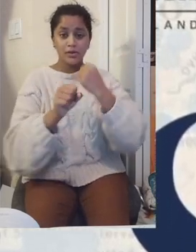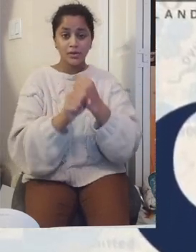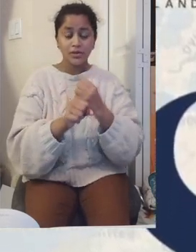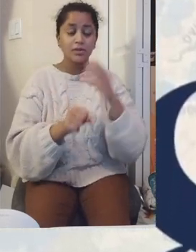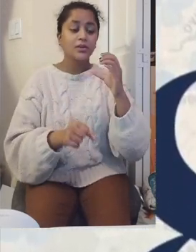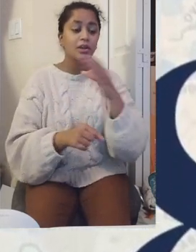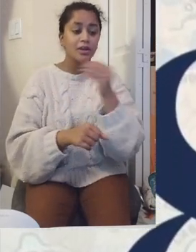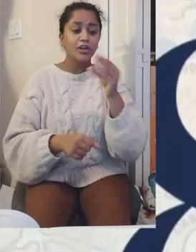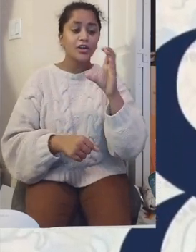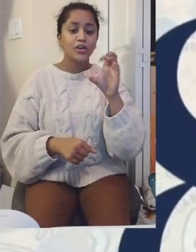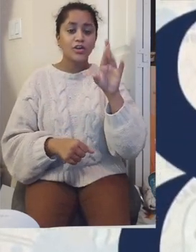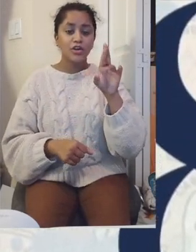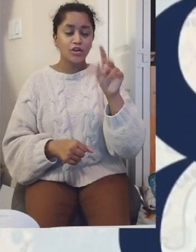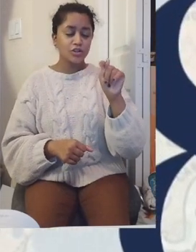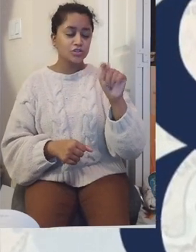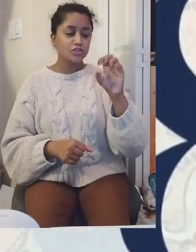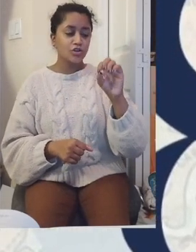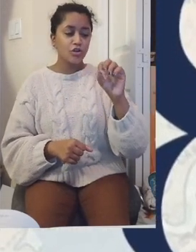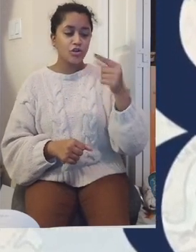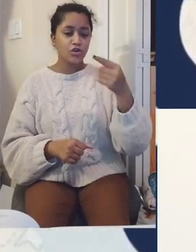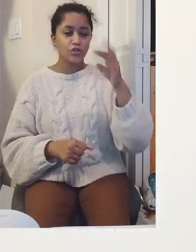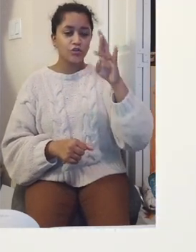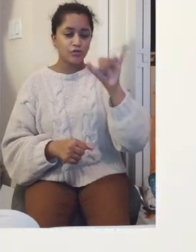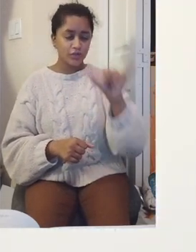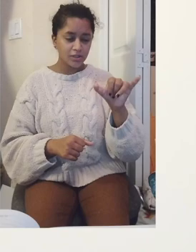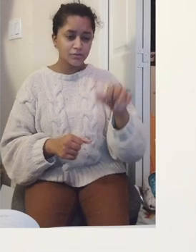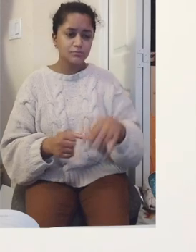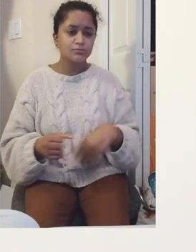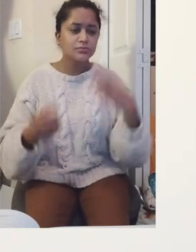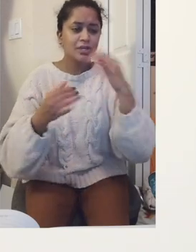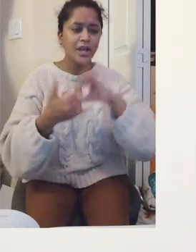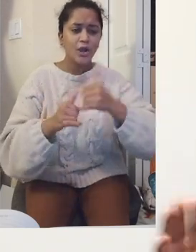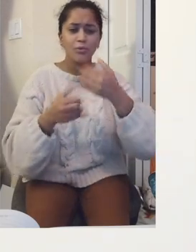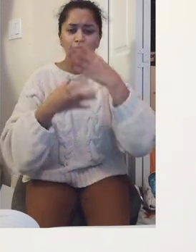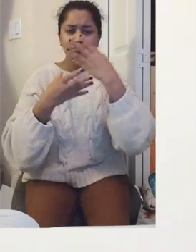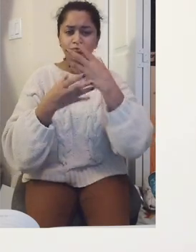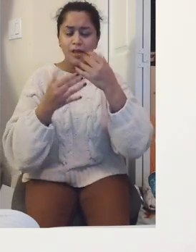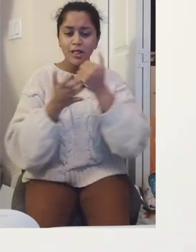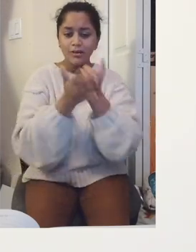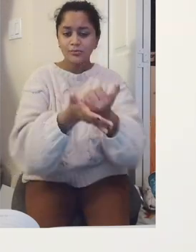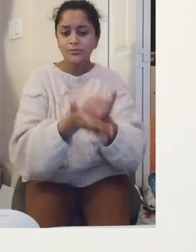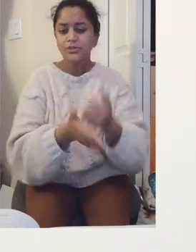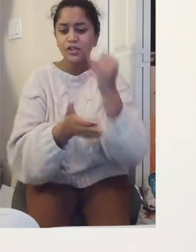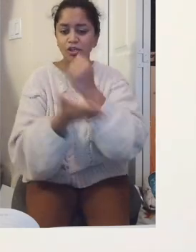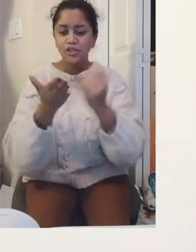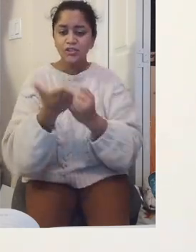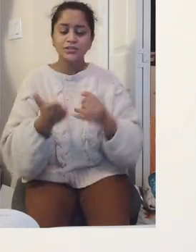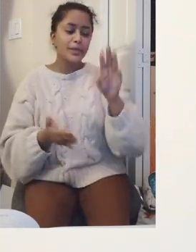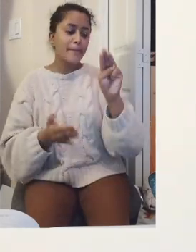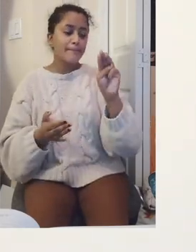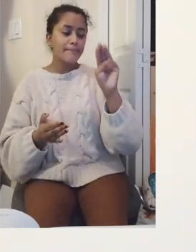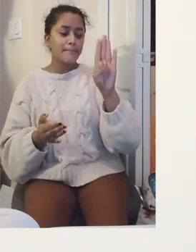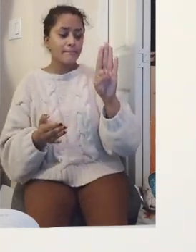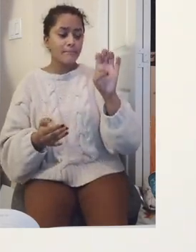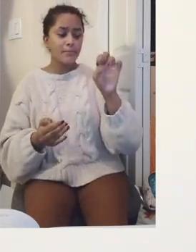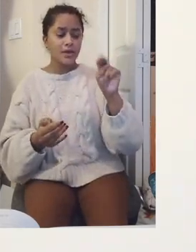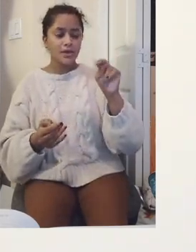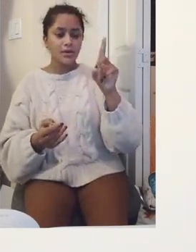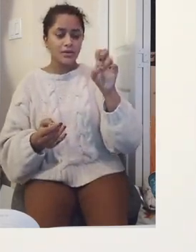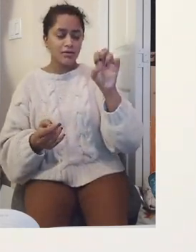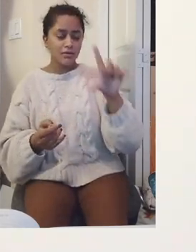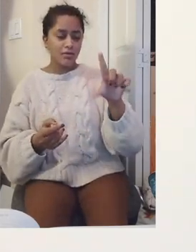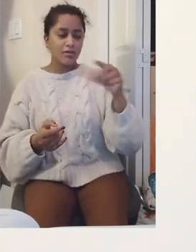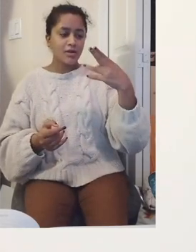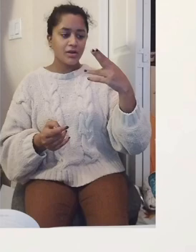that has inspired a lot of our artists in Cayman from Bendelhides all the way through to someone like Brandon Saunders who is a young digital